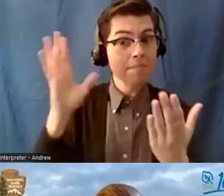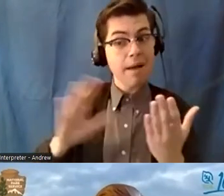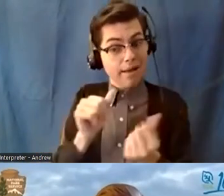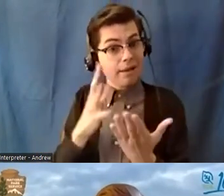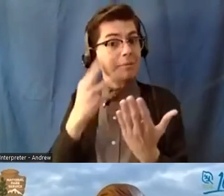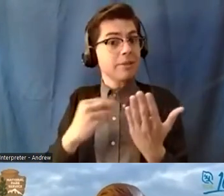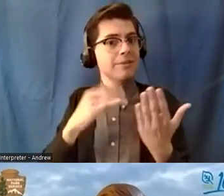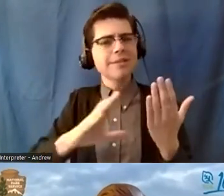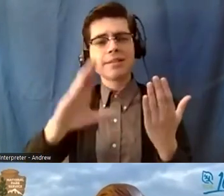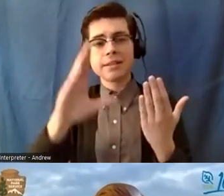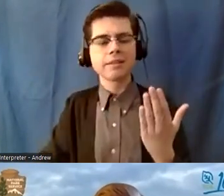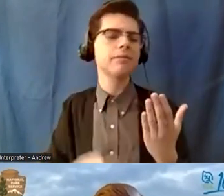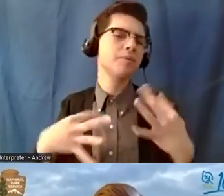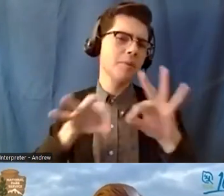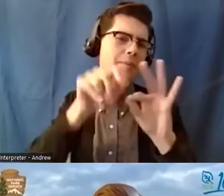patient with yourself